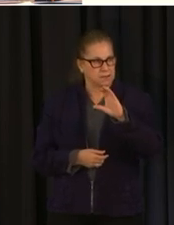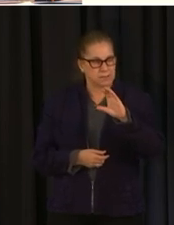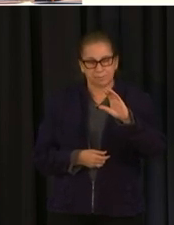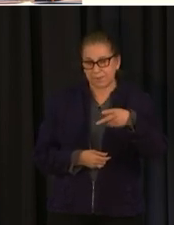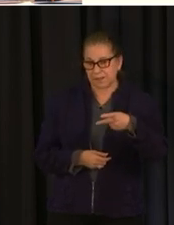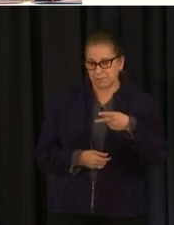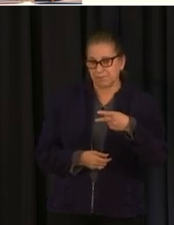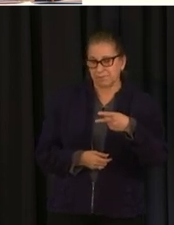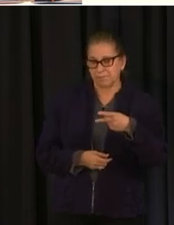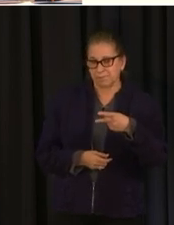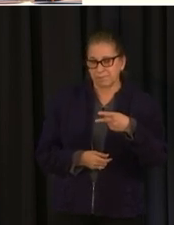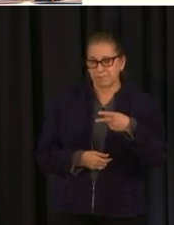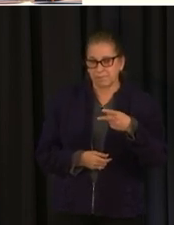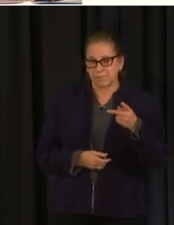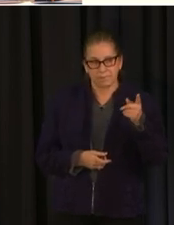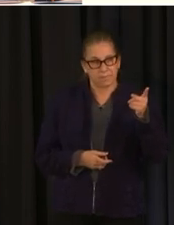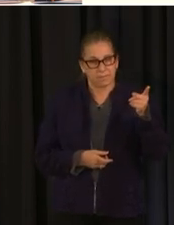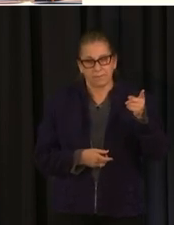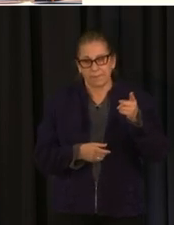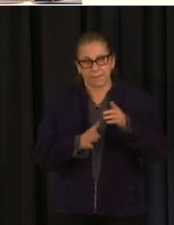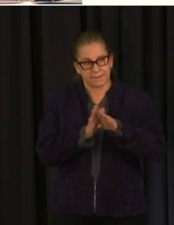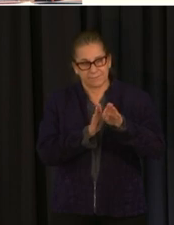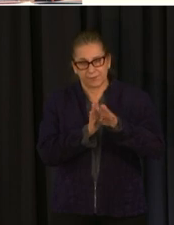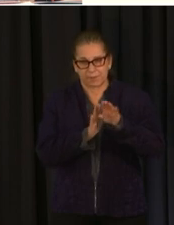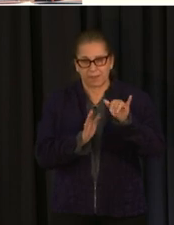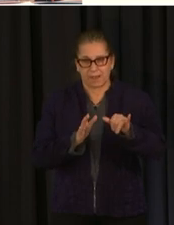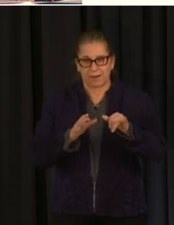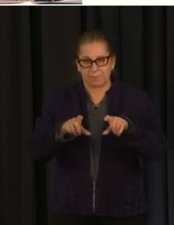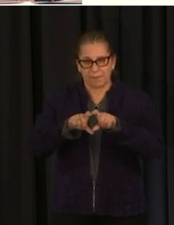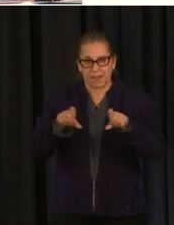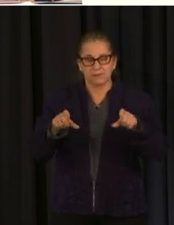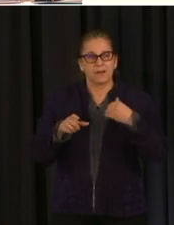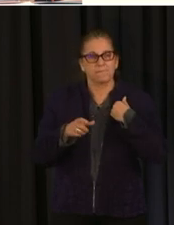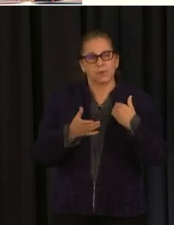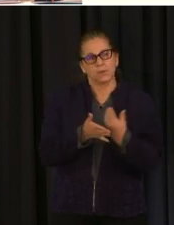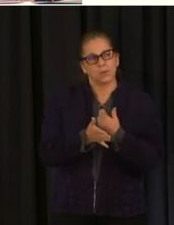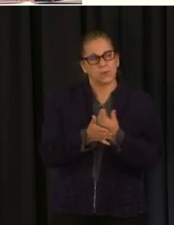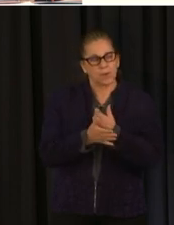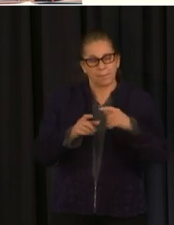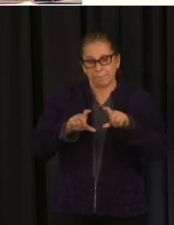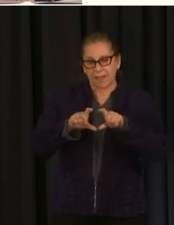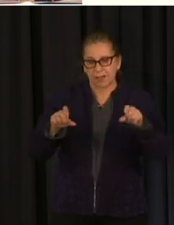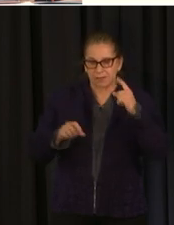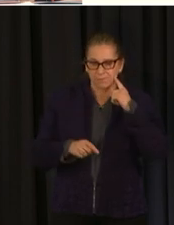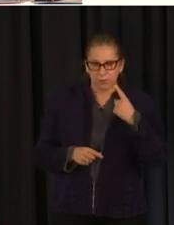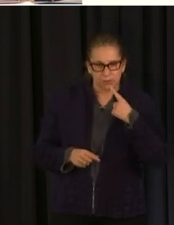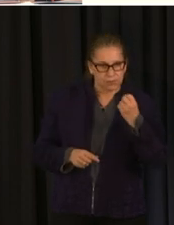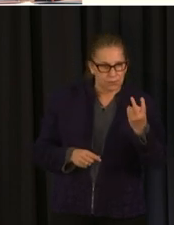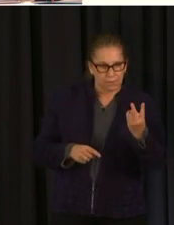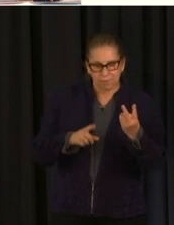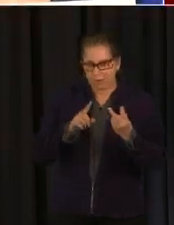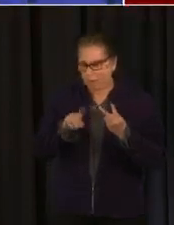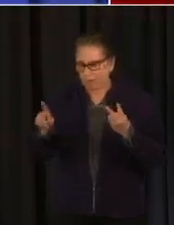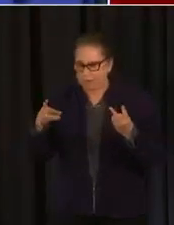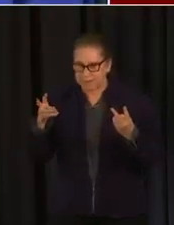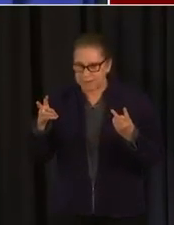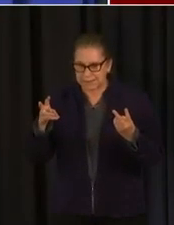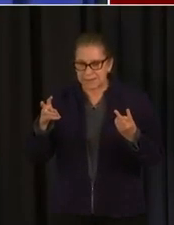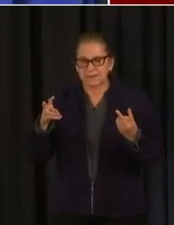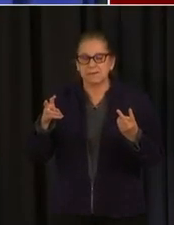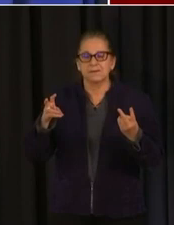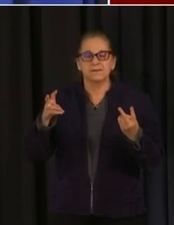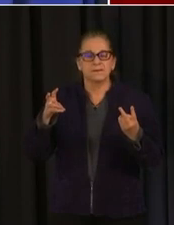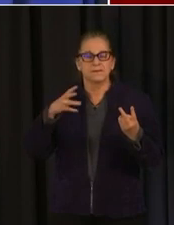uh to make the clinical recommendations for children 12 to 15. thank you but 16 and 17 year olds can get vaccinated now